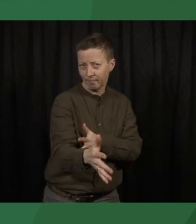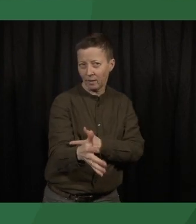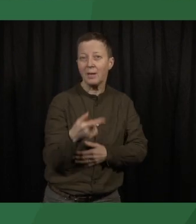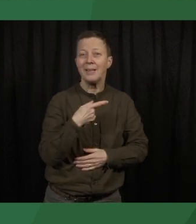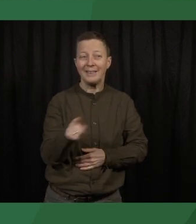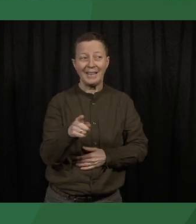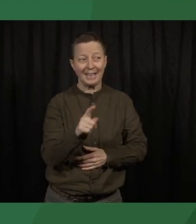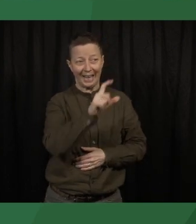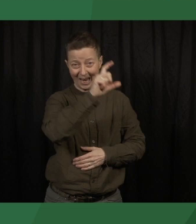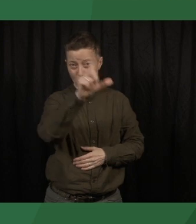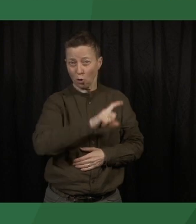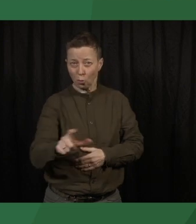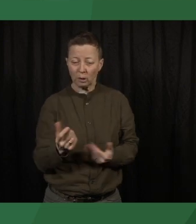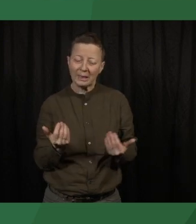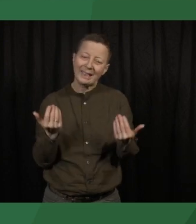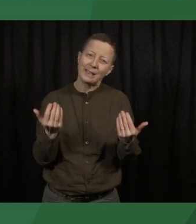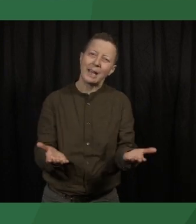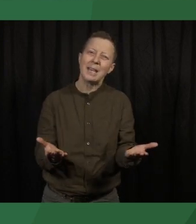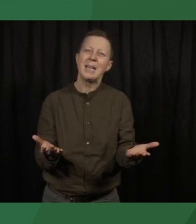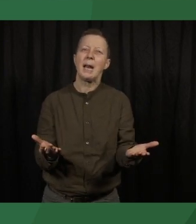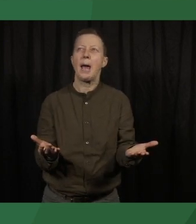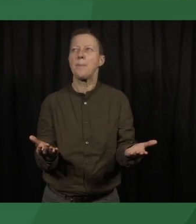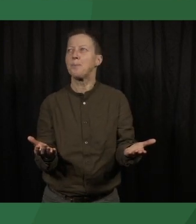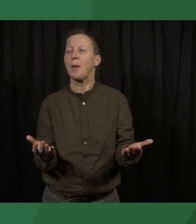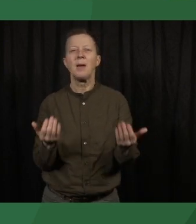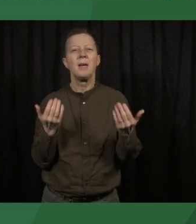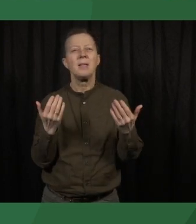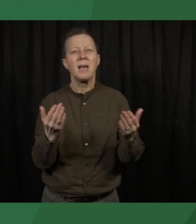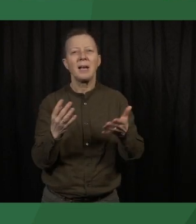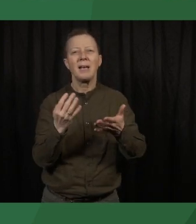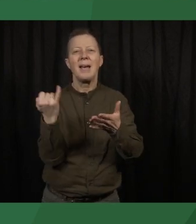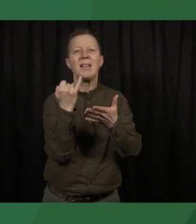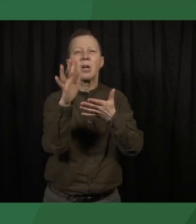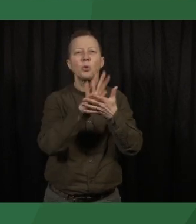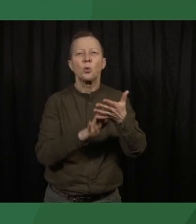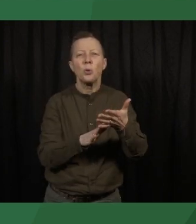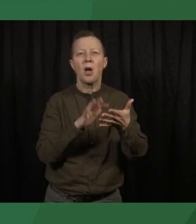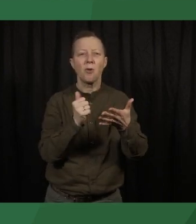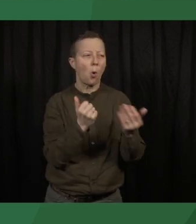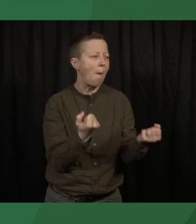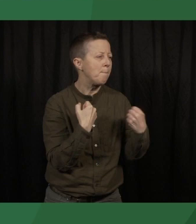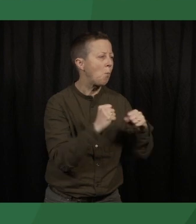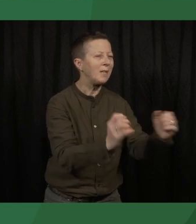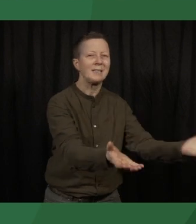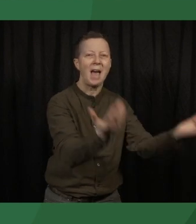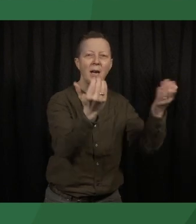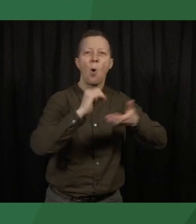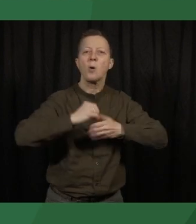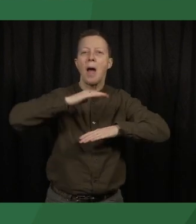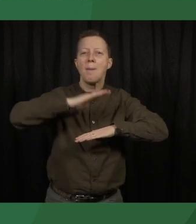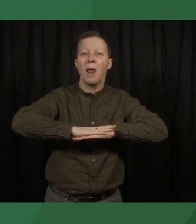institutions provide the infrastructure for mobilizing and platforms